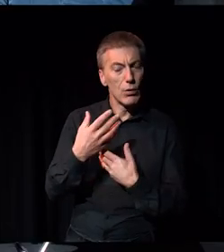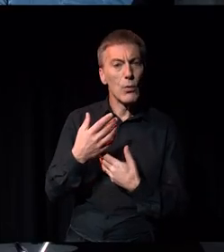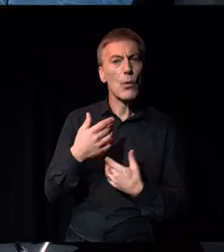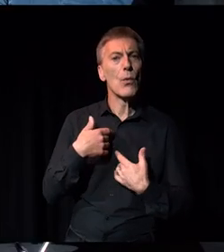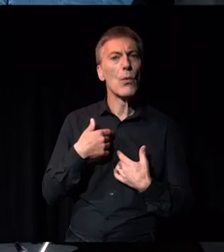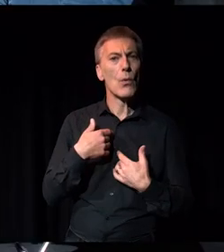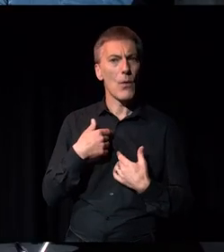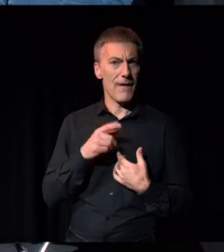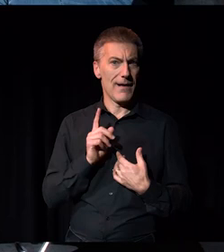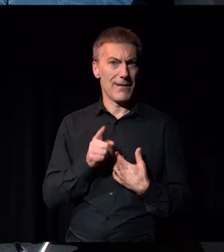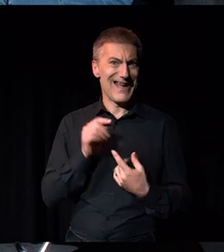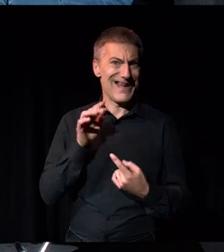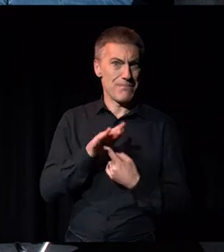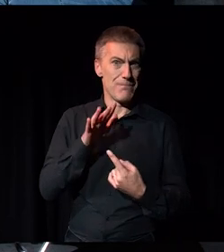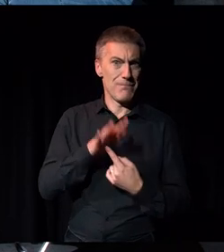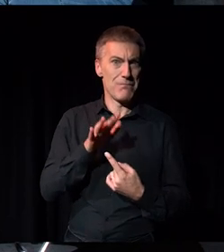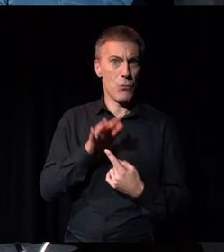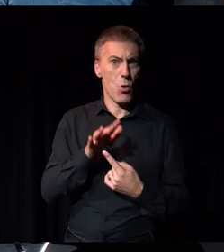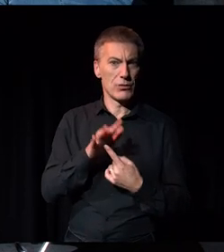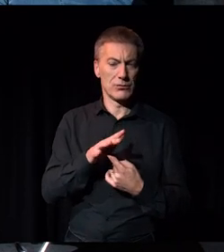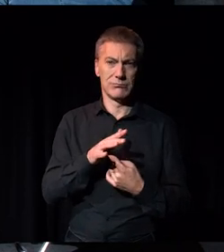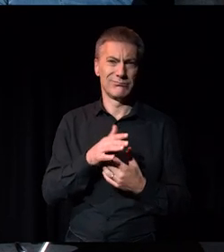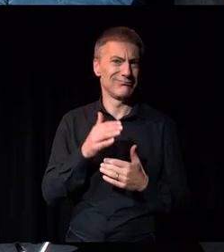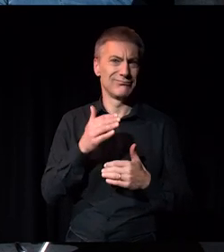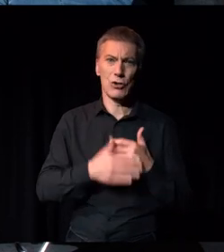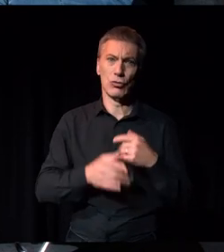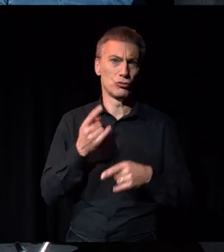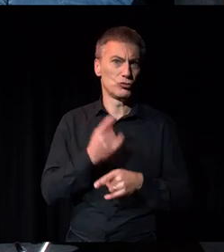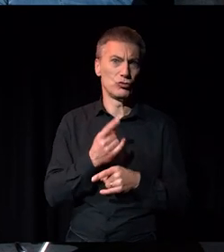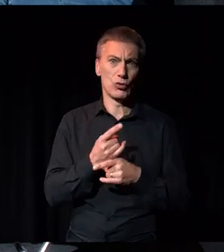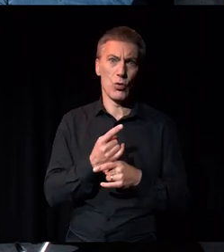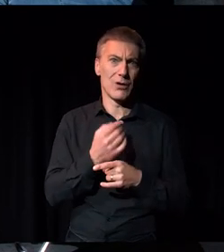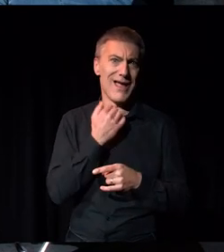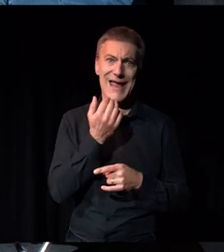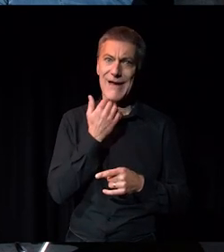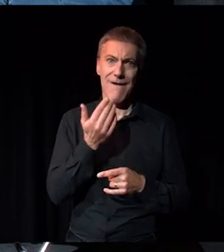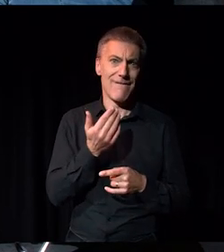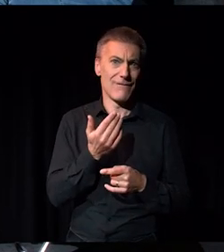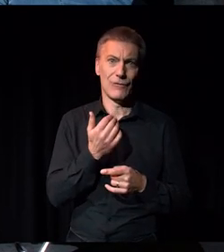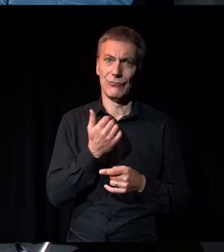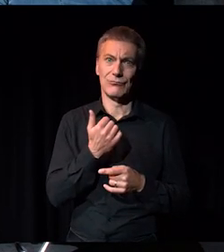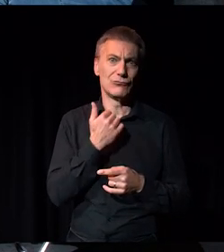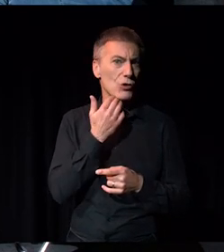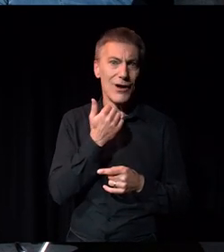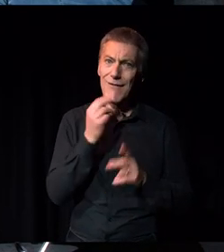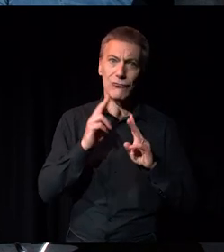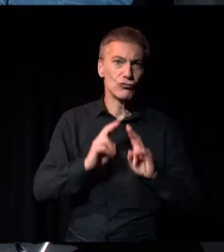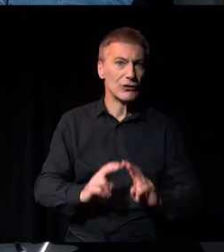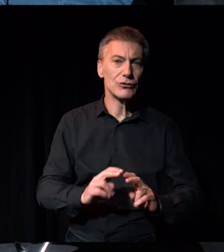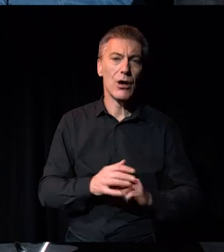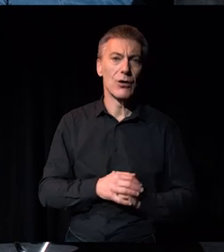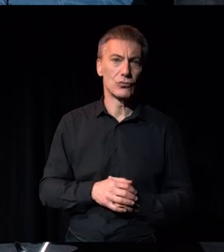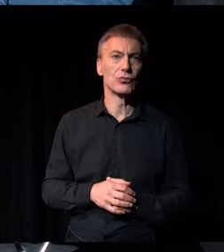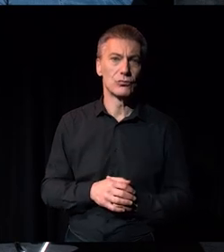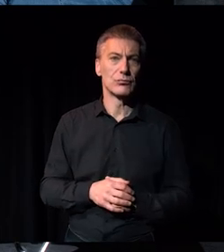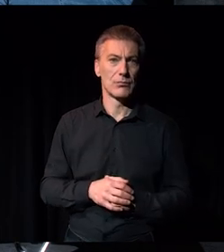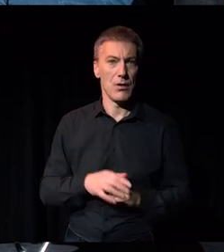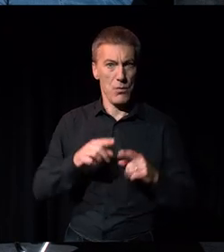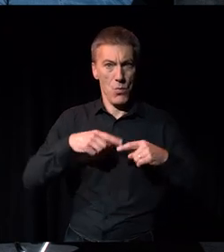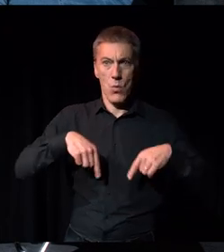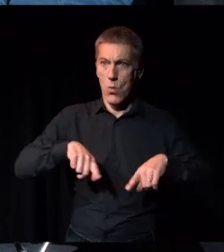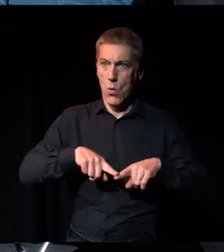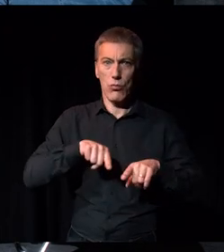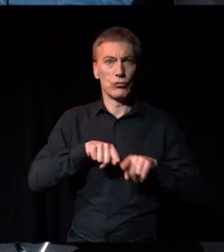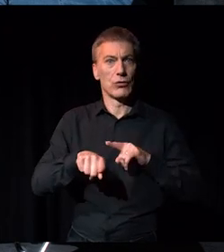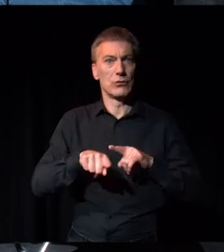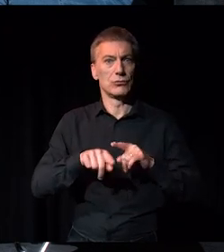and actually very under discussed and under investigated issues, which I know that we've all been working to